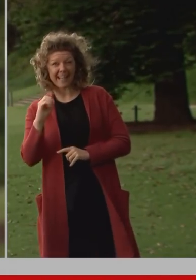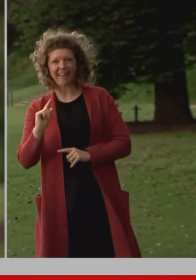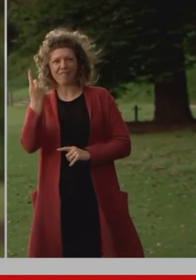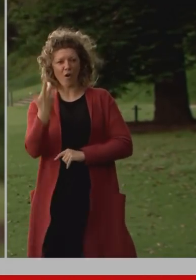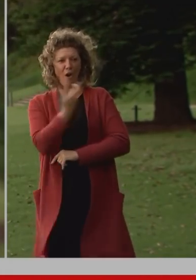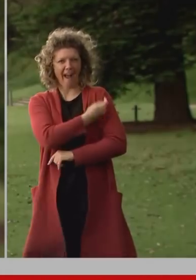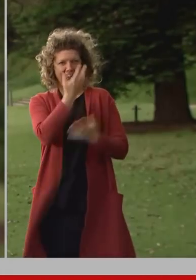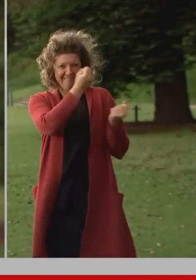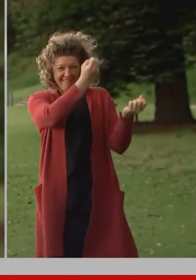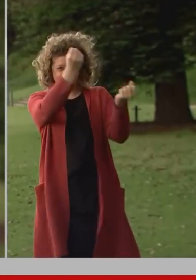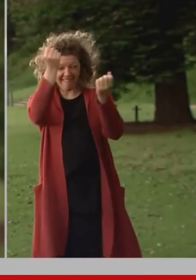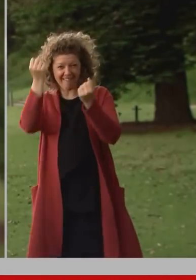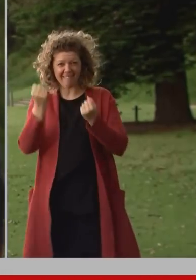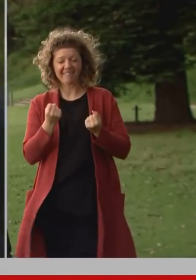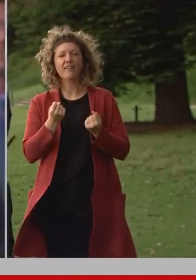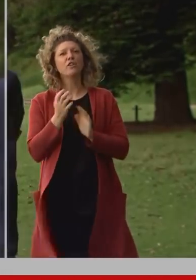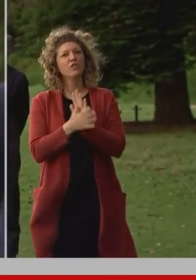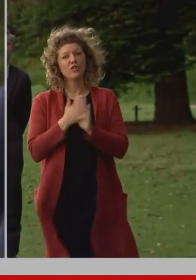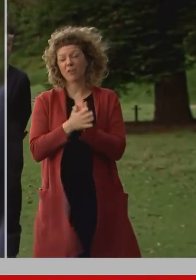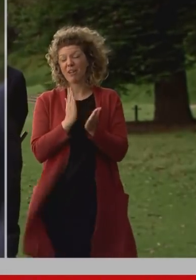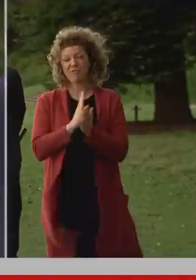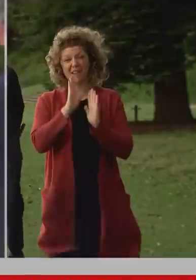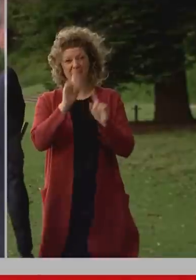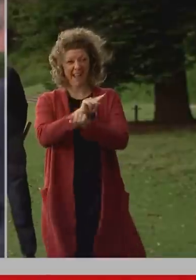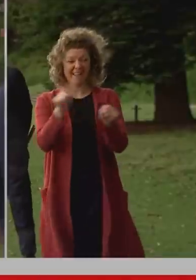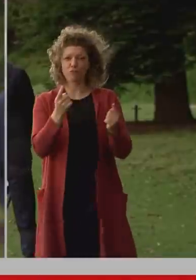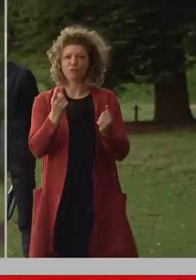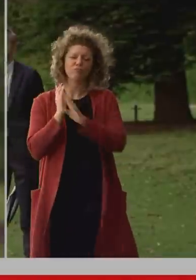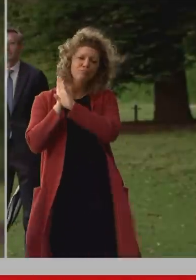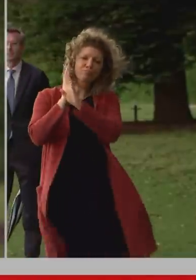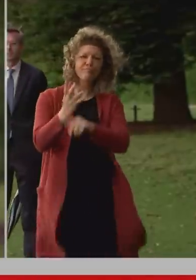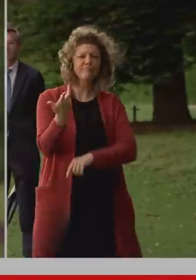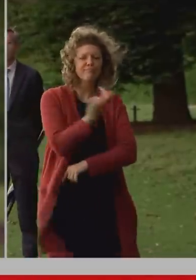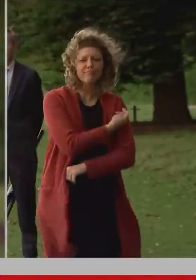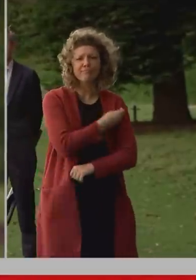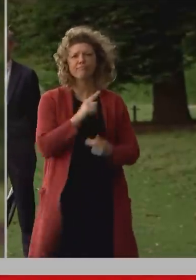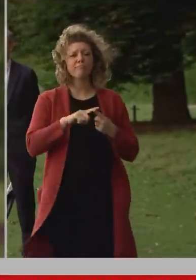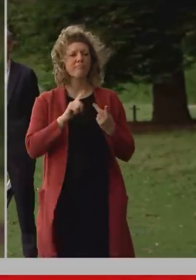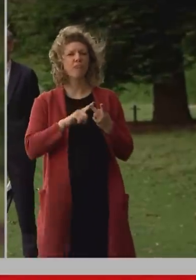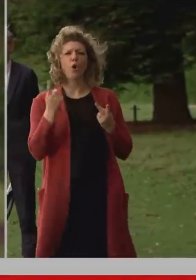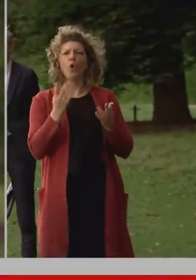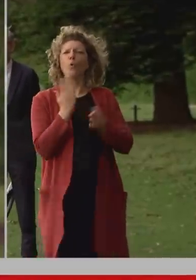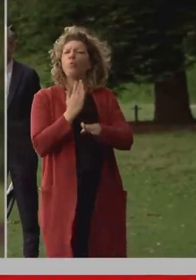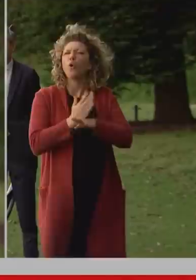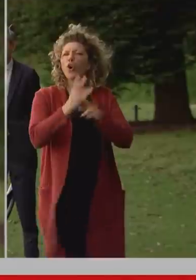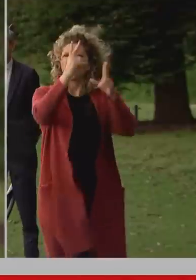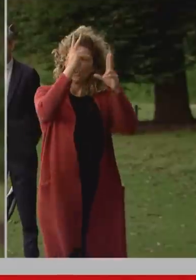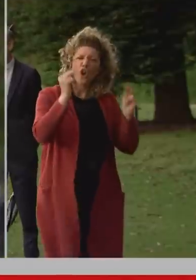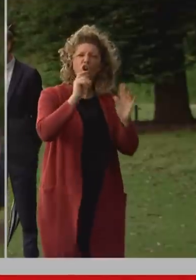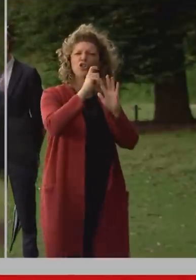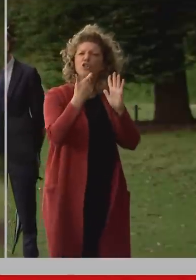dose uh it has been a remarkable effort by so many people our health staff our GPs our pharmacists